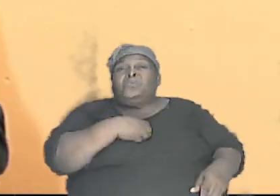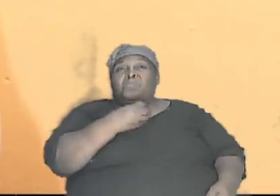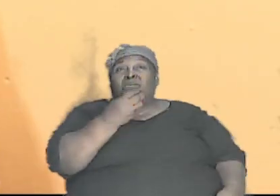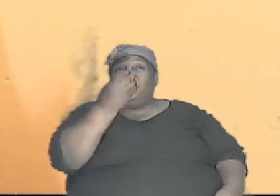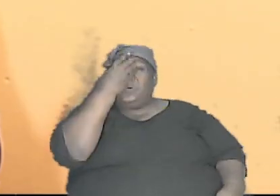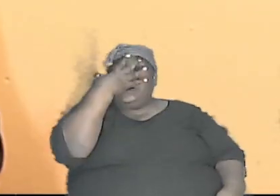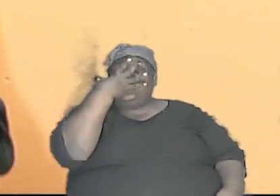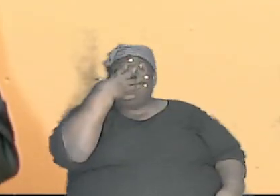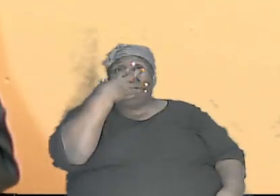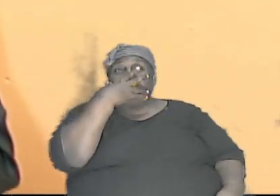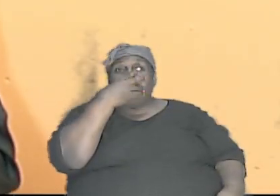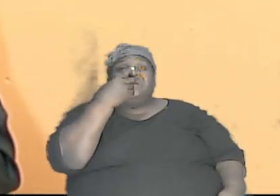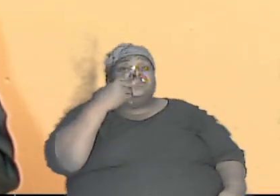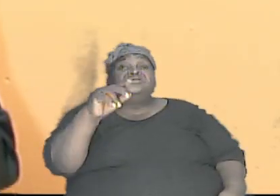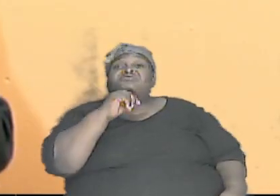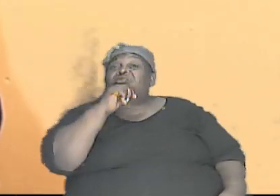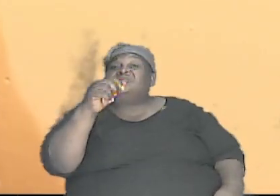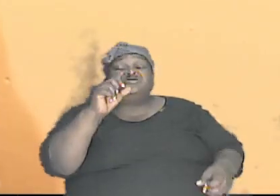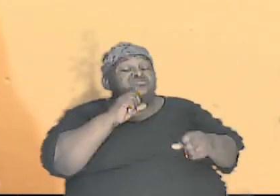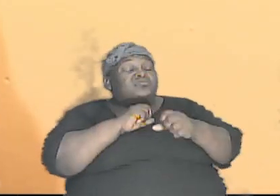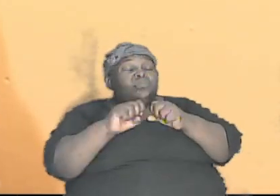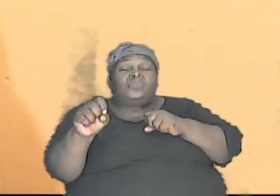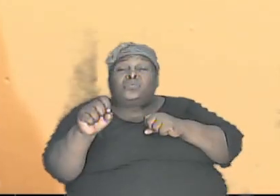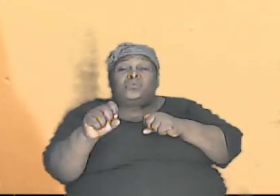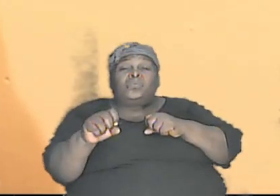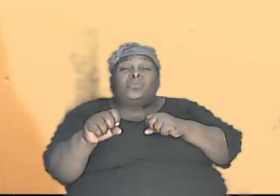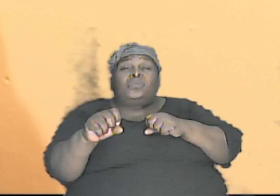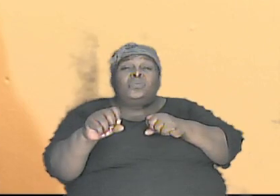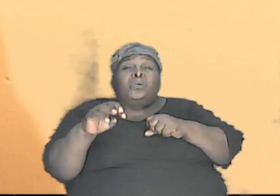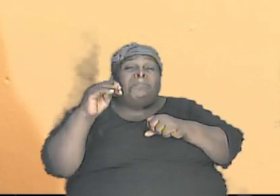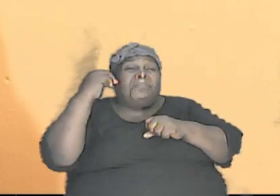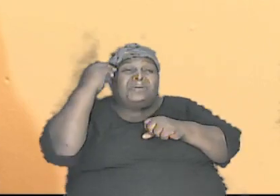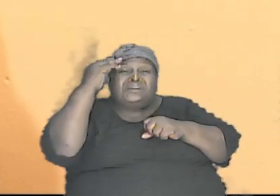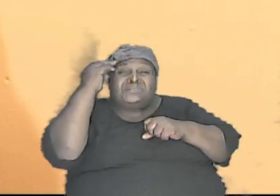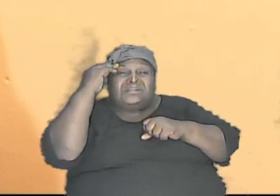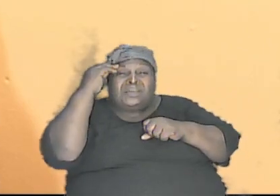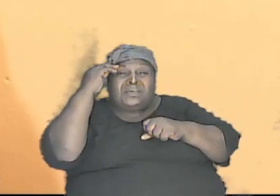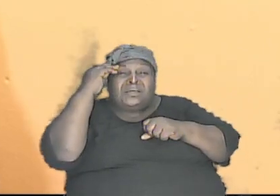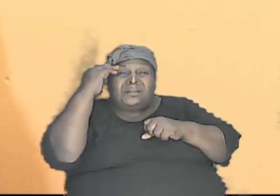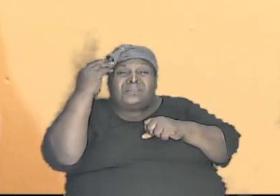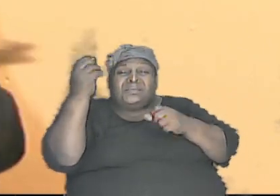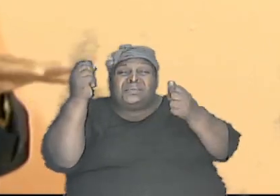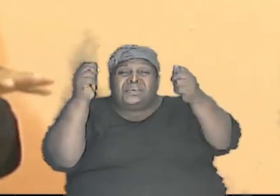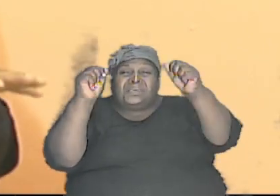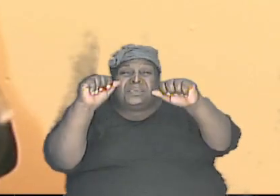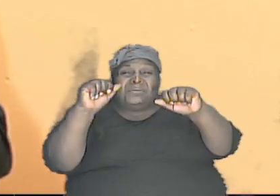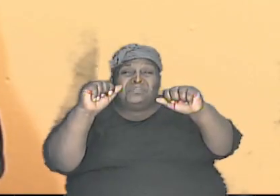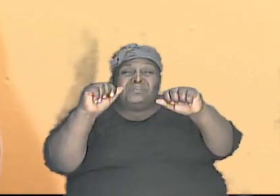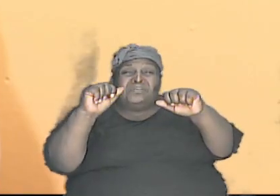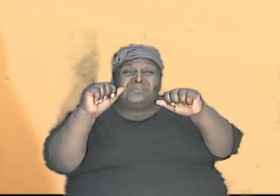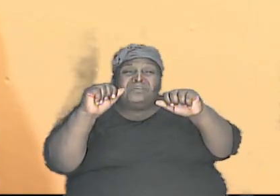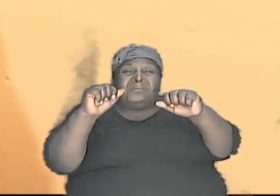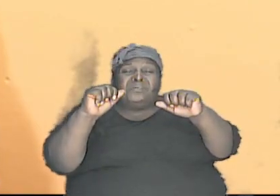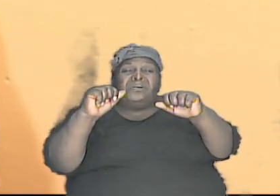we have seen that that is not so mental capabilities and potential same